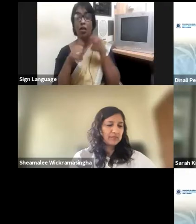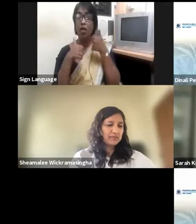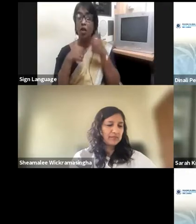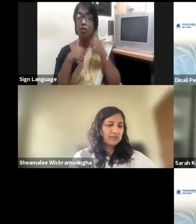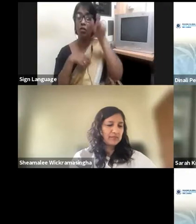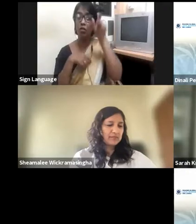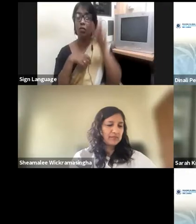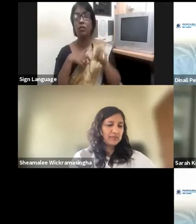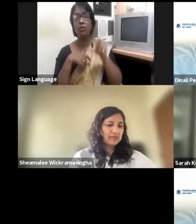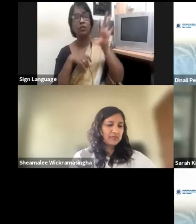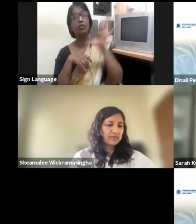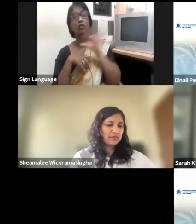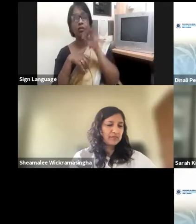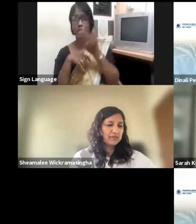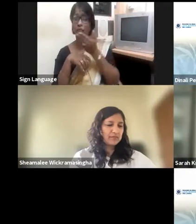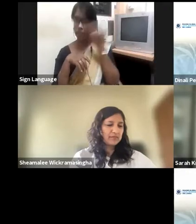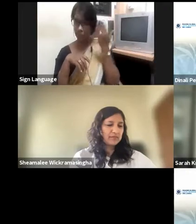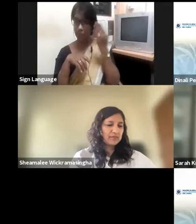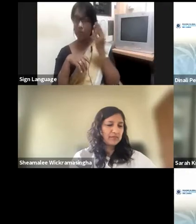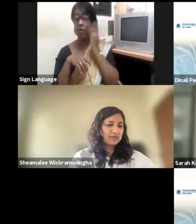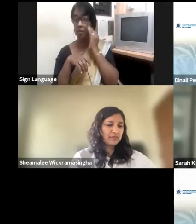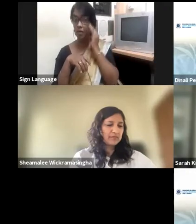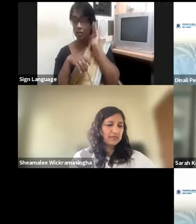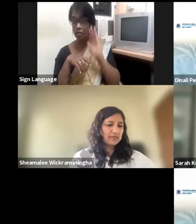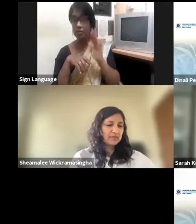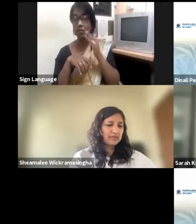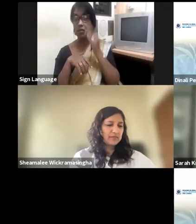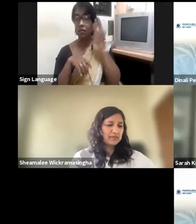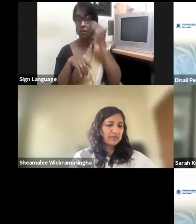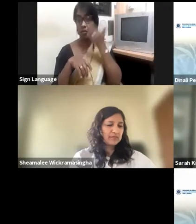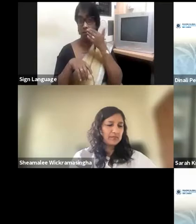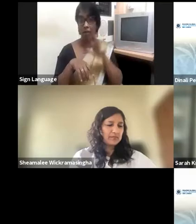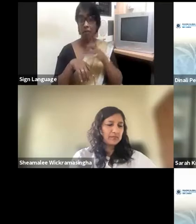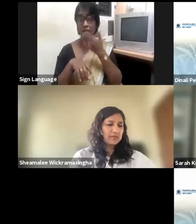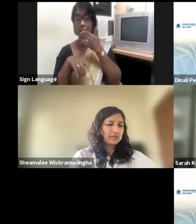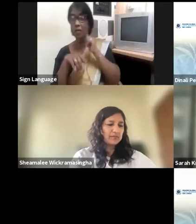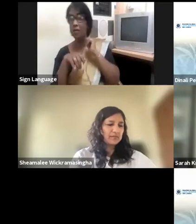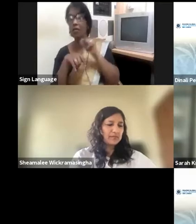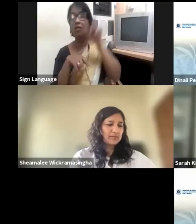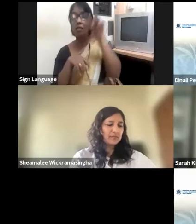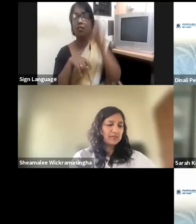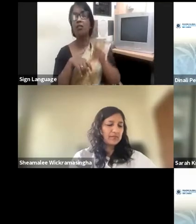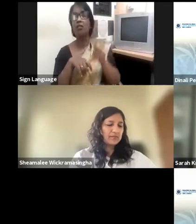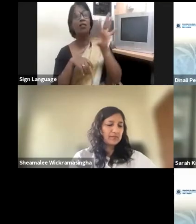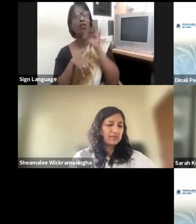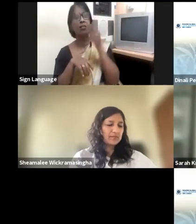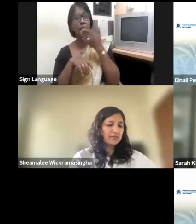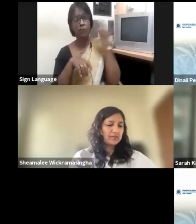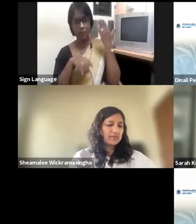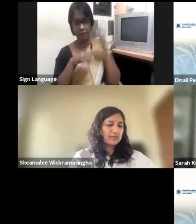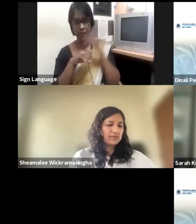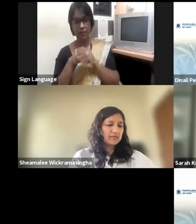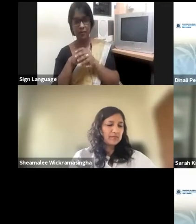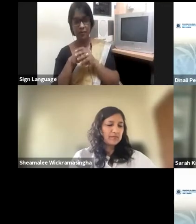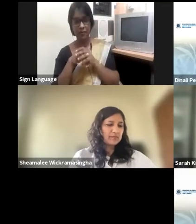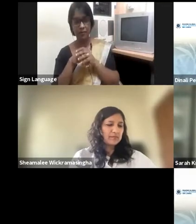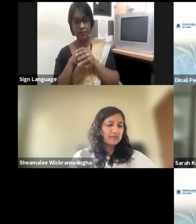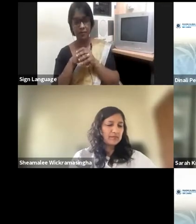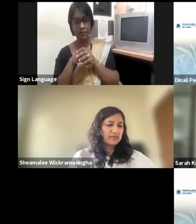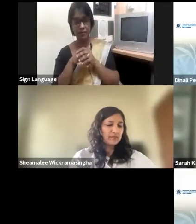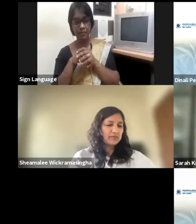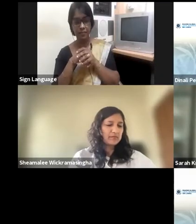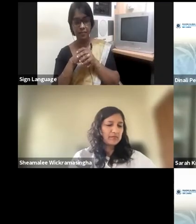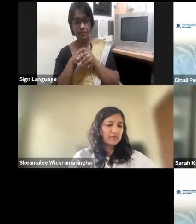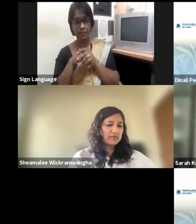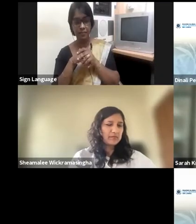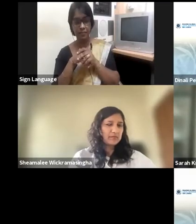this man or woman capable of doing the job? Right? There are. I I mean, Shia is in manufacturing, so